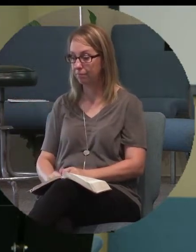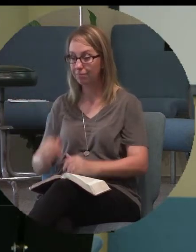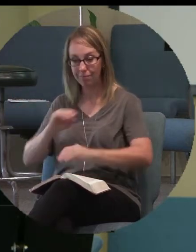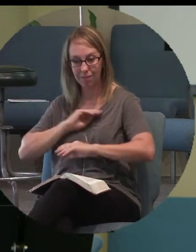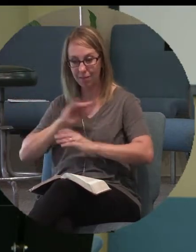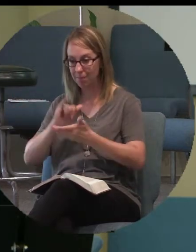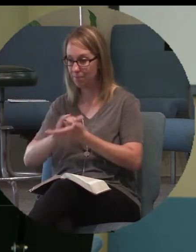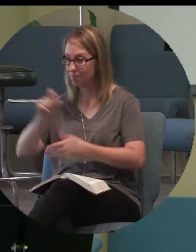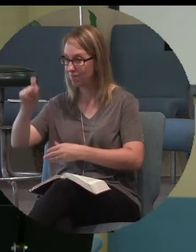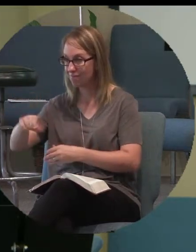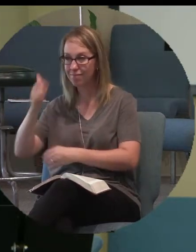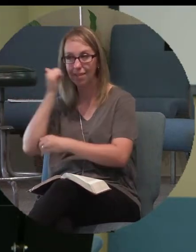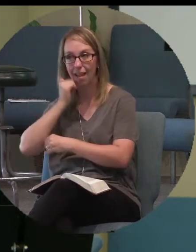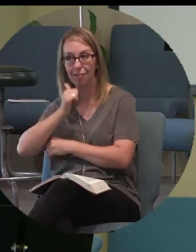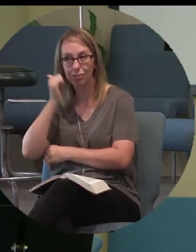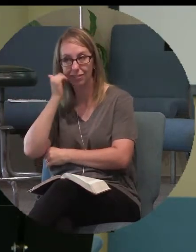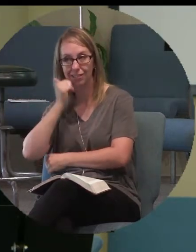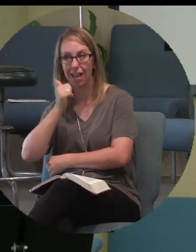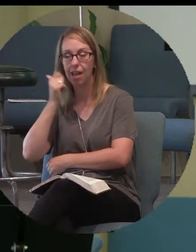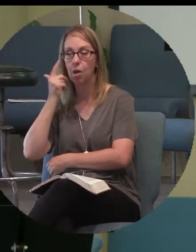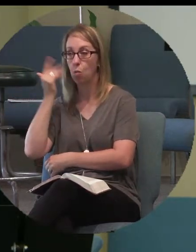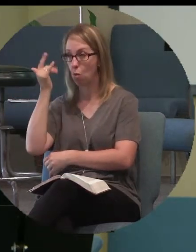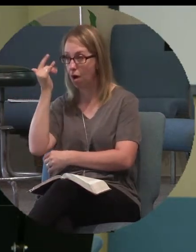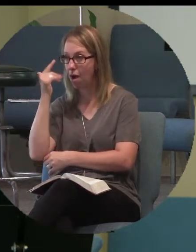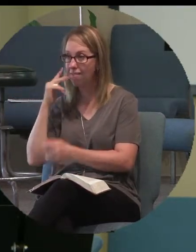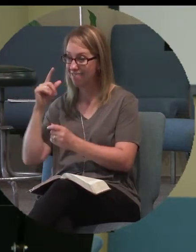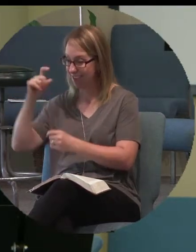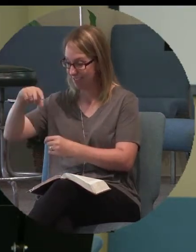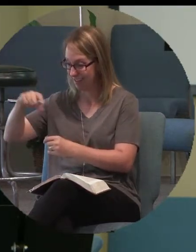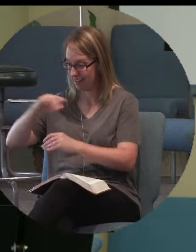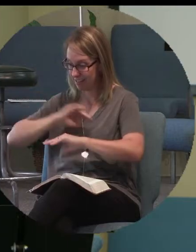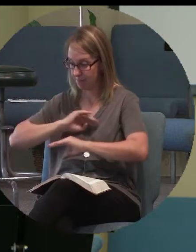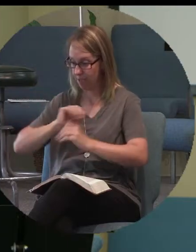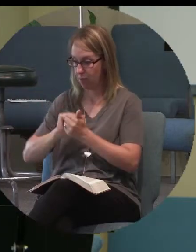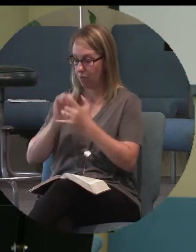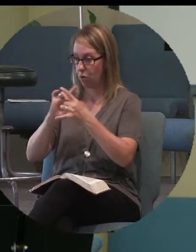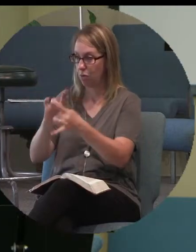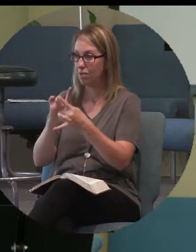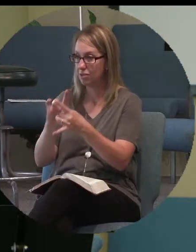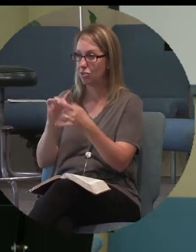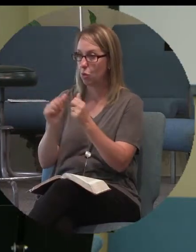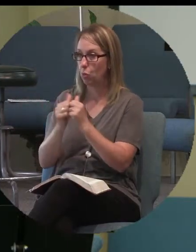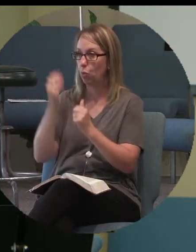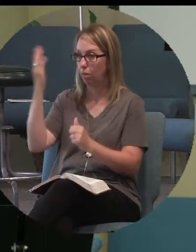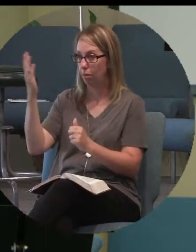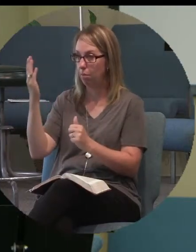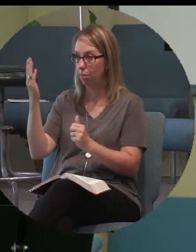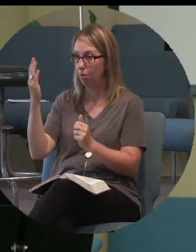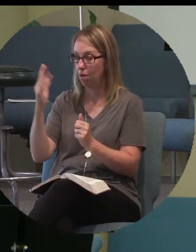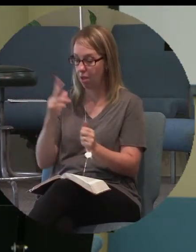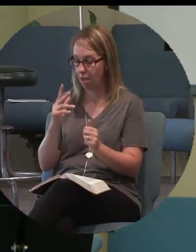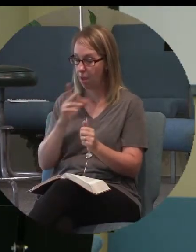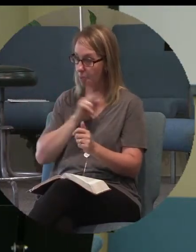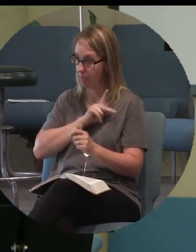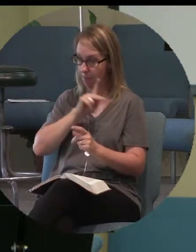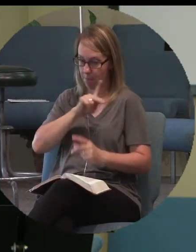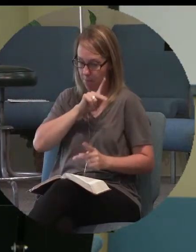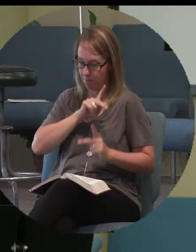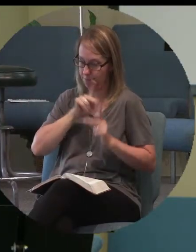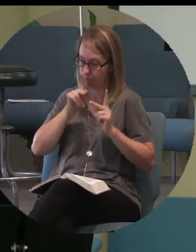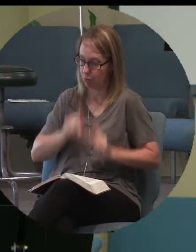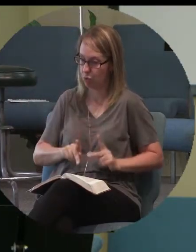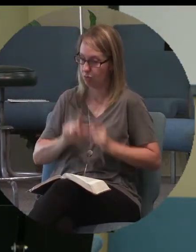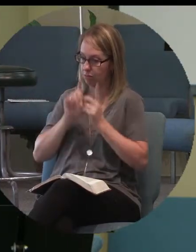every single day because the need is met in a relationship with him, a personal relationship